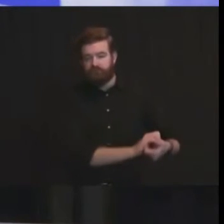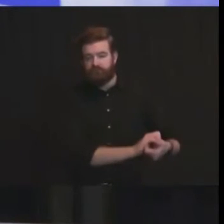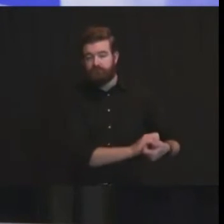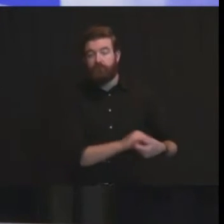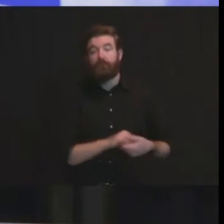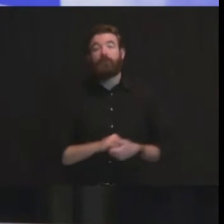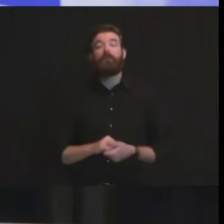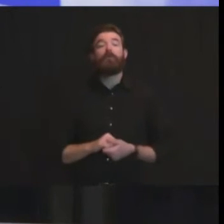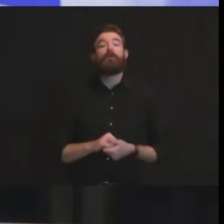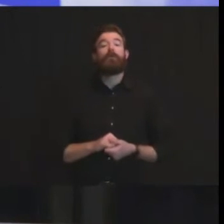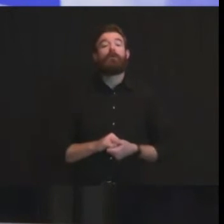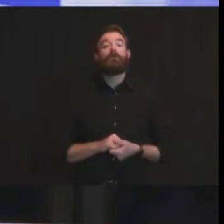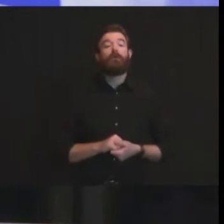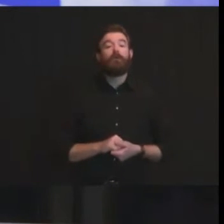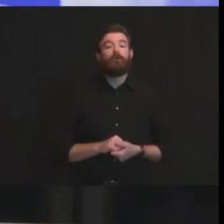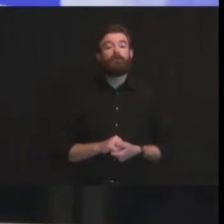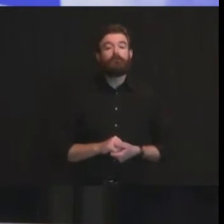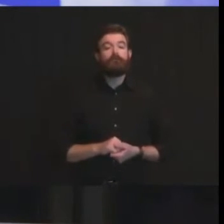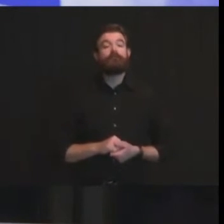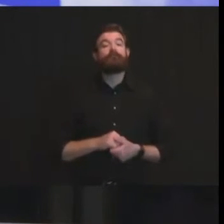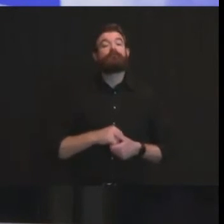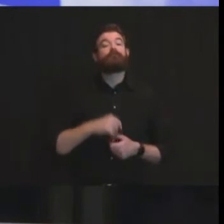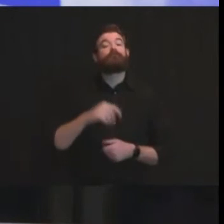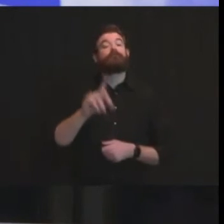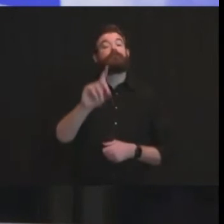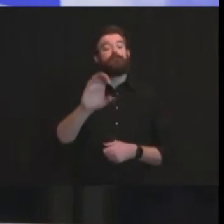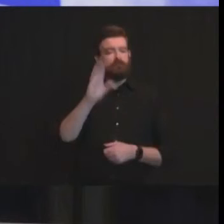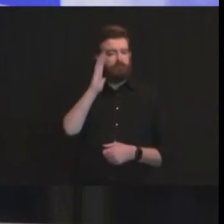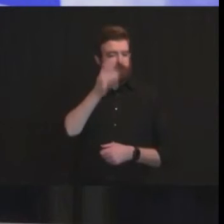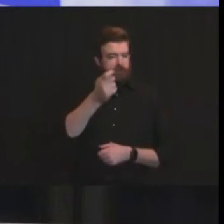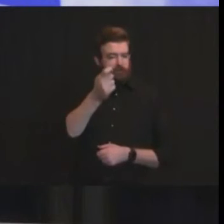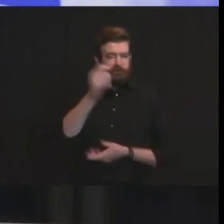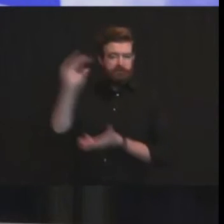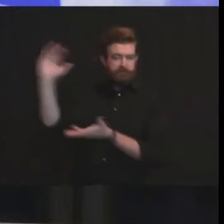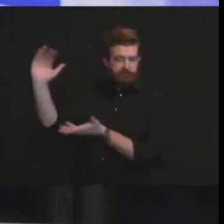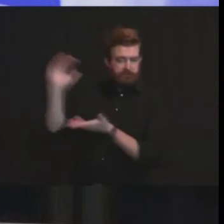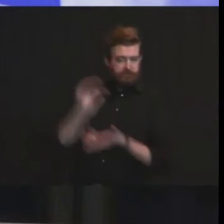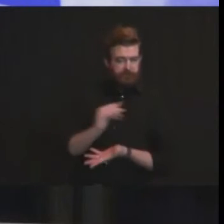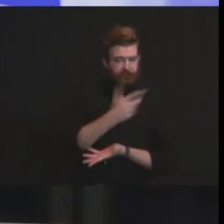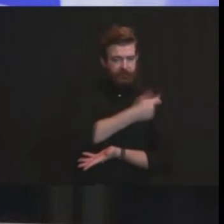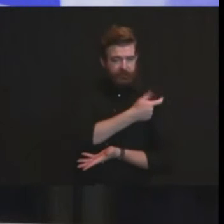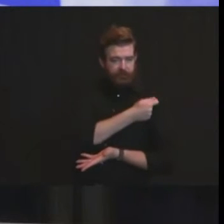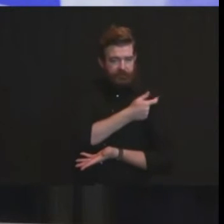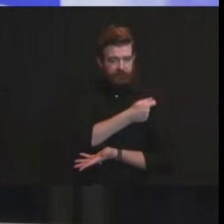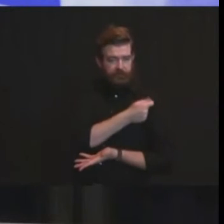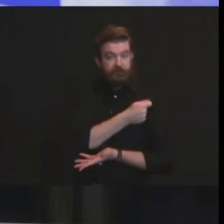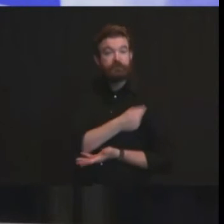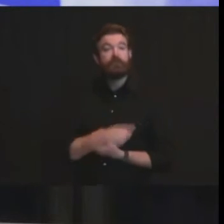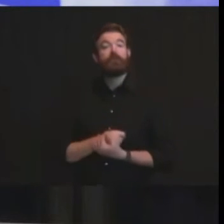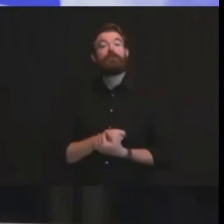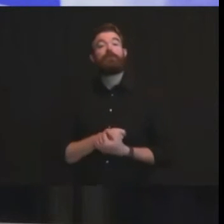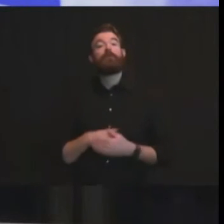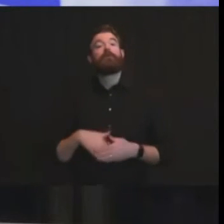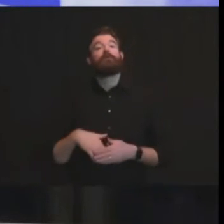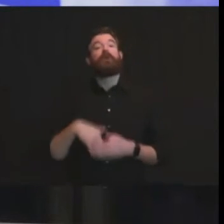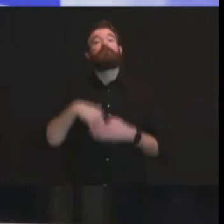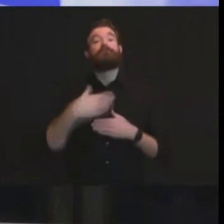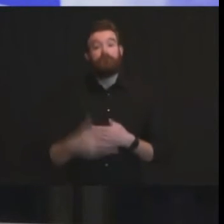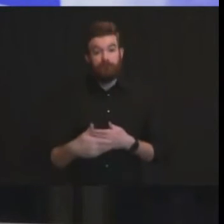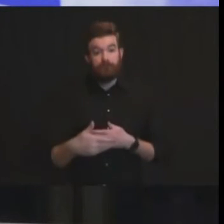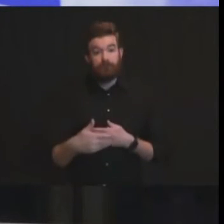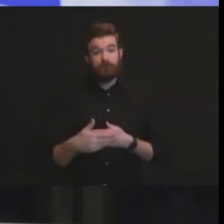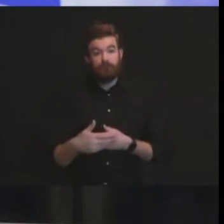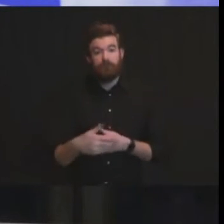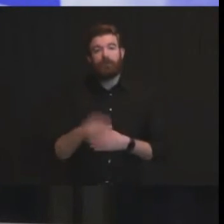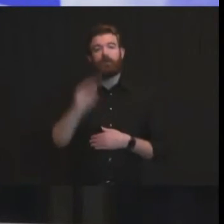followed shortly by vaccines manufactured by moderna the pfizer vaccine is a two